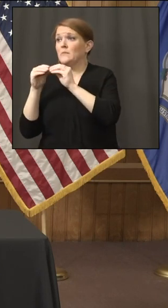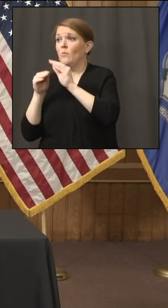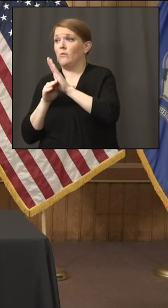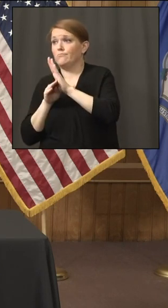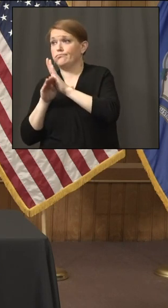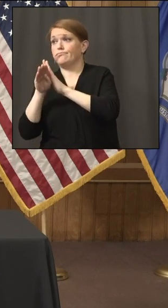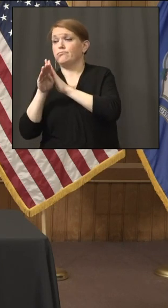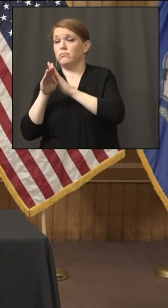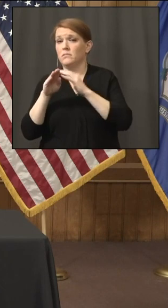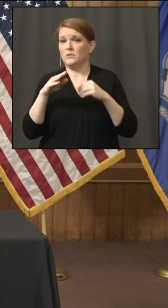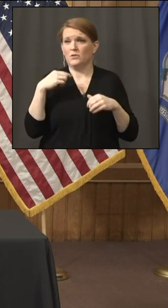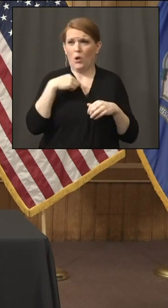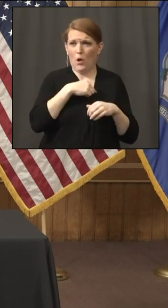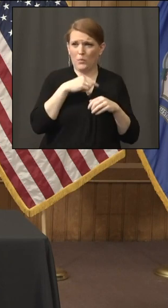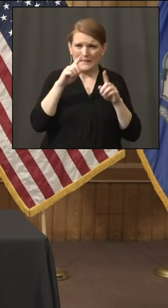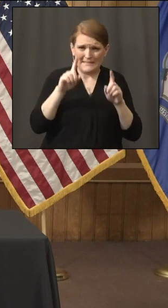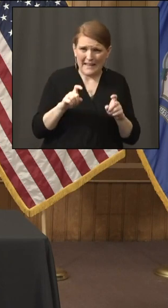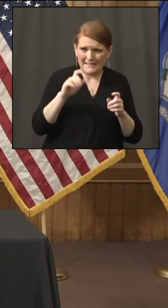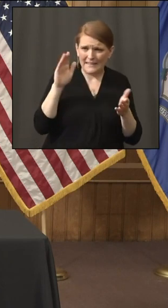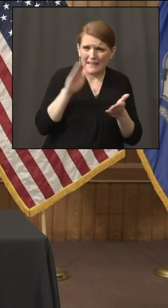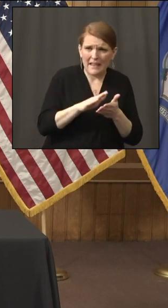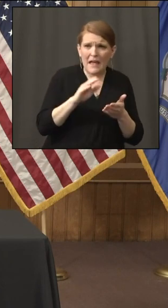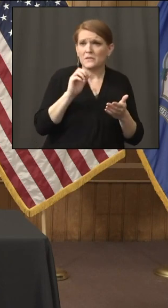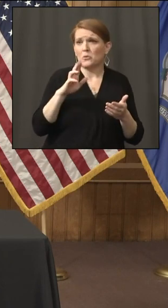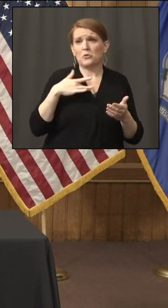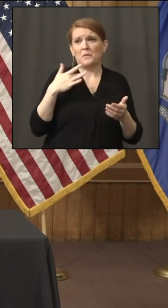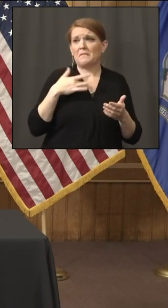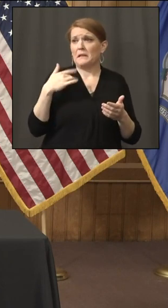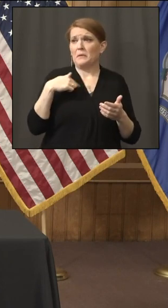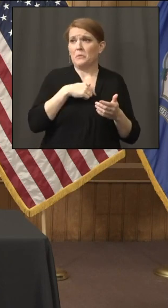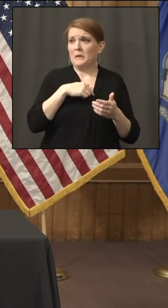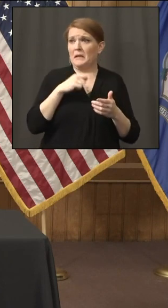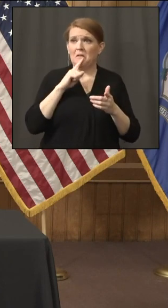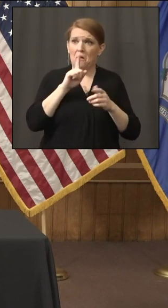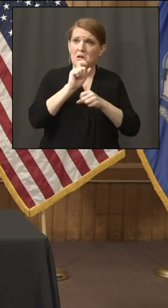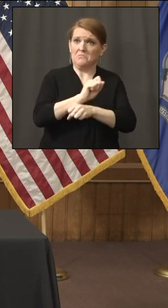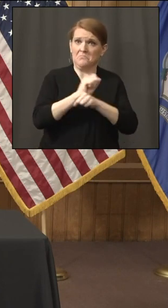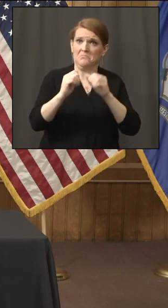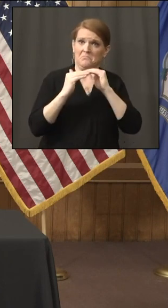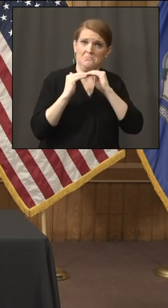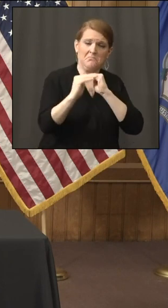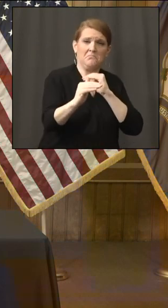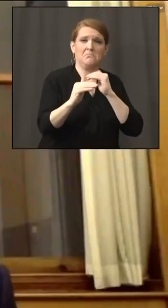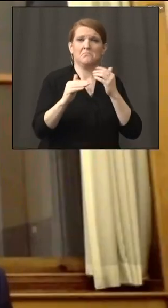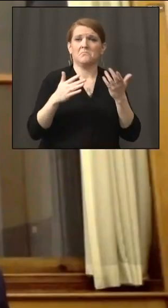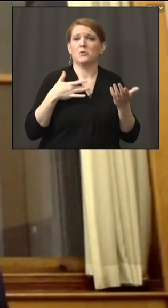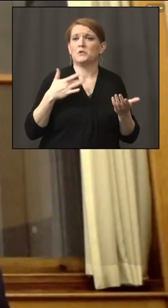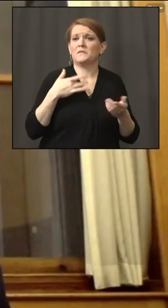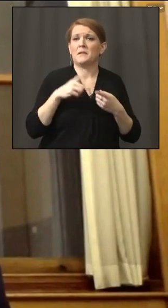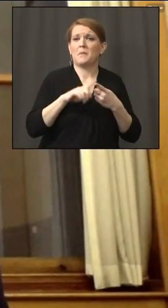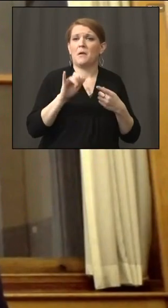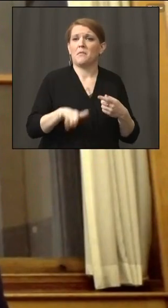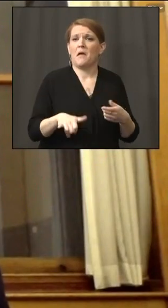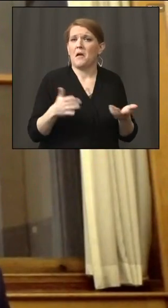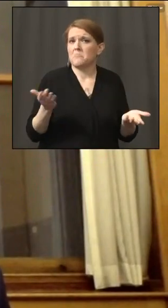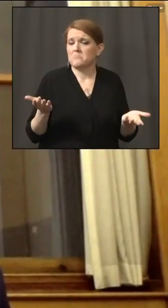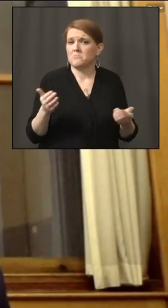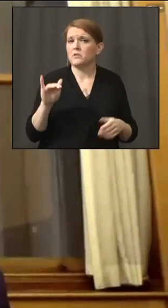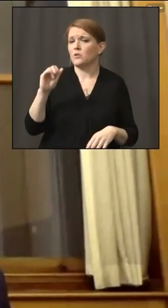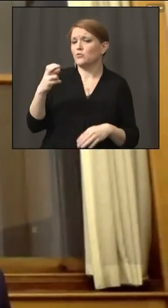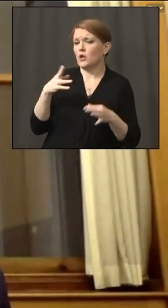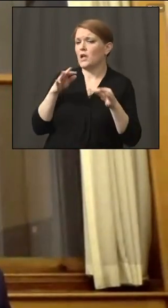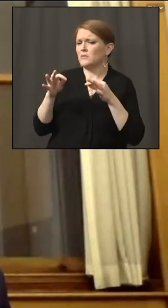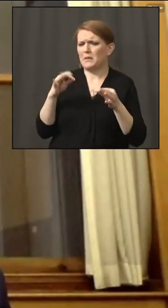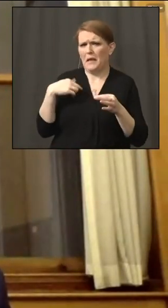starting to bend the second curve? What's your take on that? What do you think, Josh? No, we're not testing less. We test at